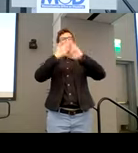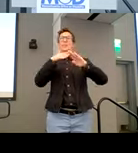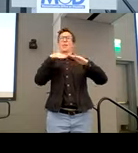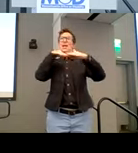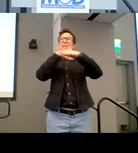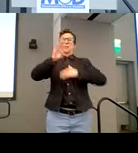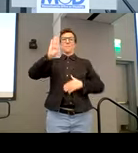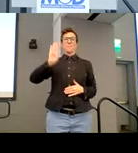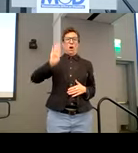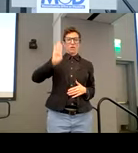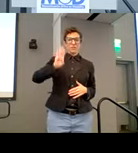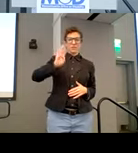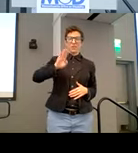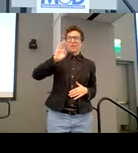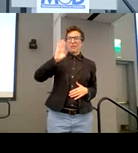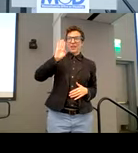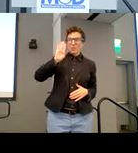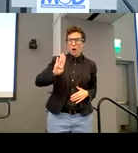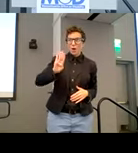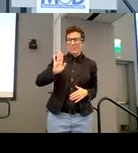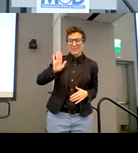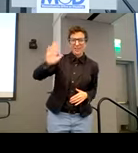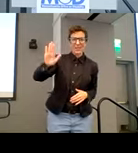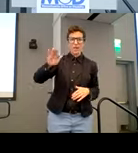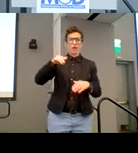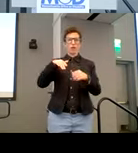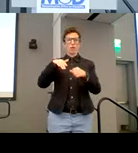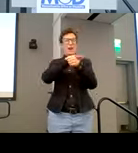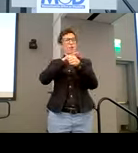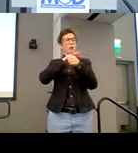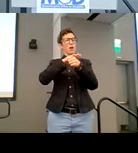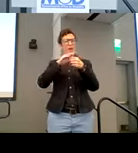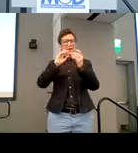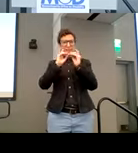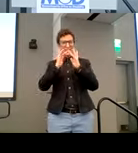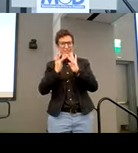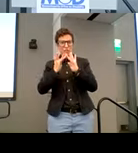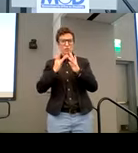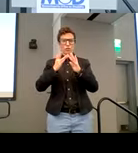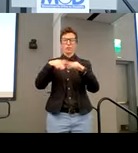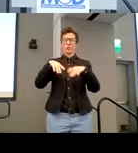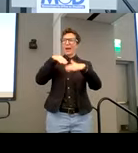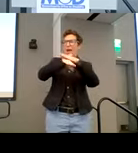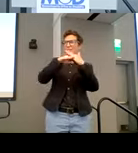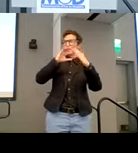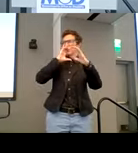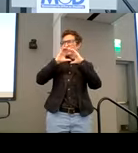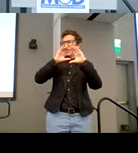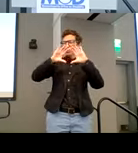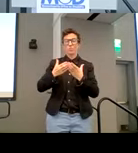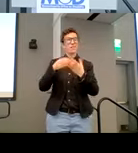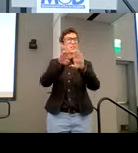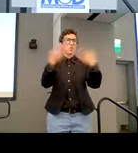digital accessibility and user experience group. Anyone can join who's, it's open to anyone interested in digital accessibility,